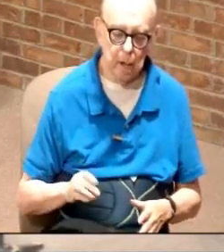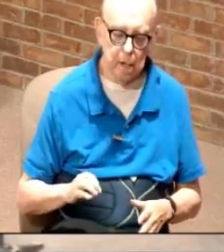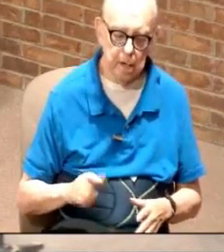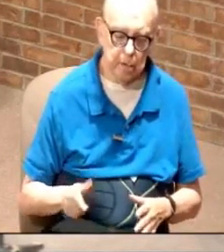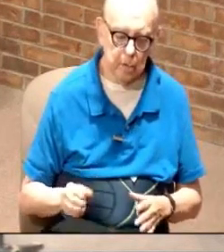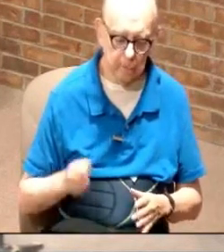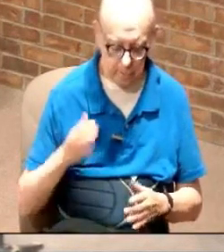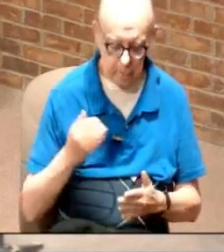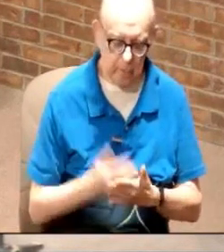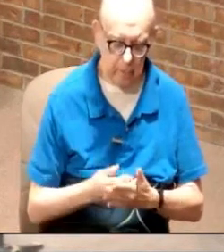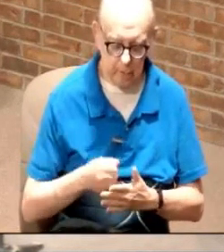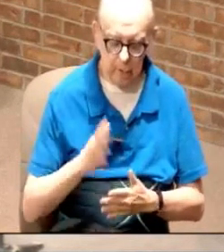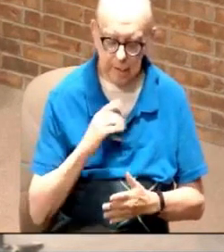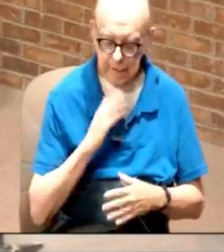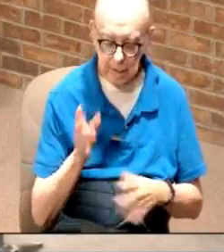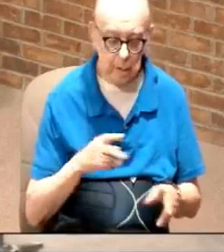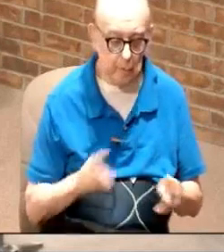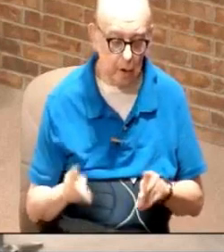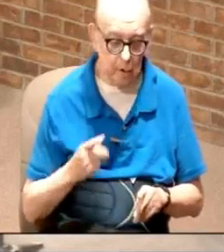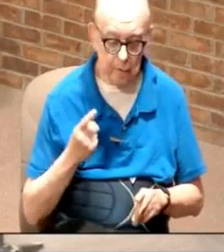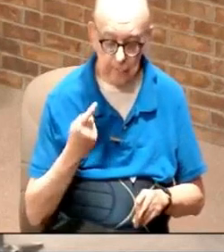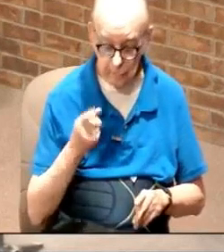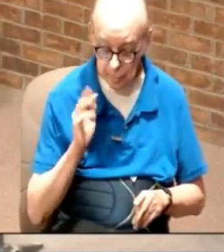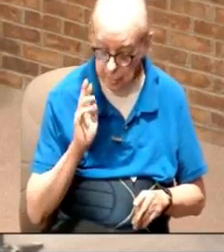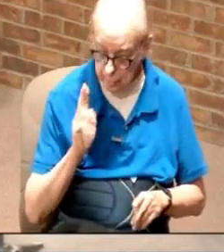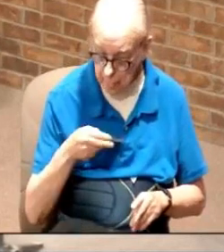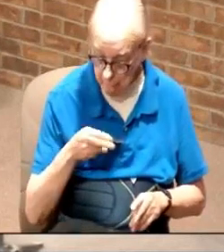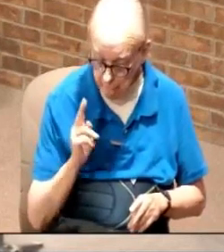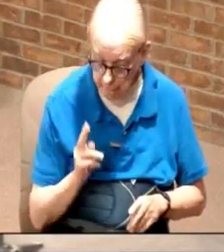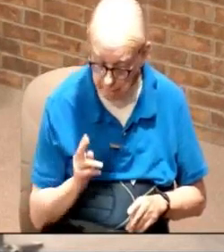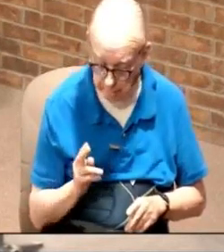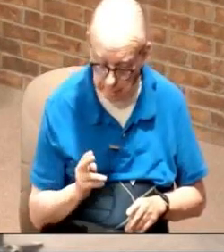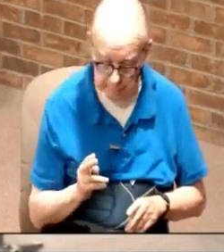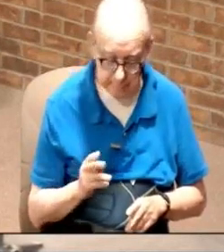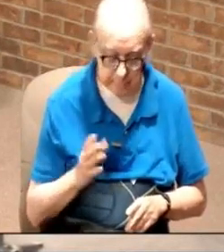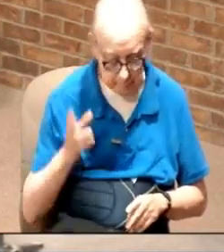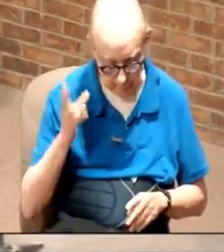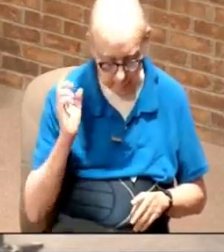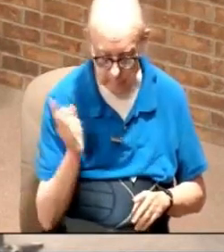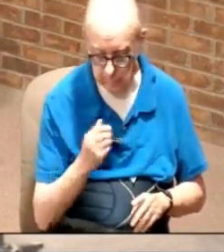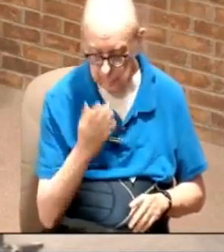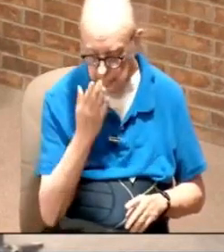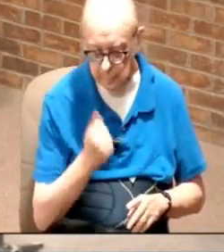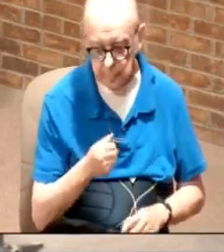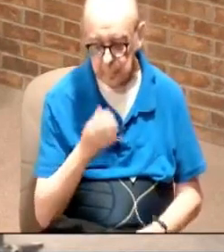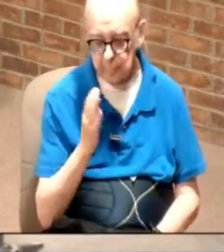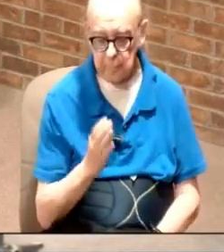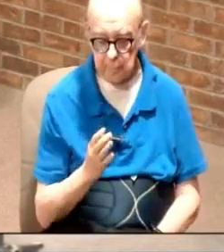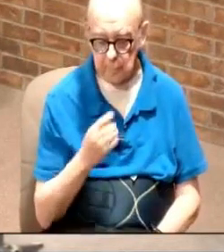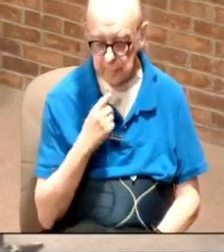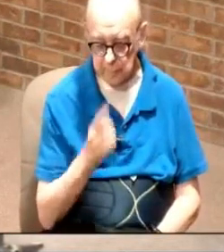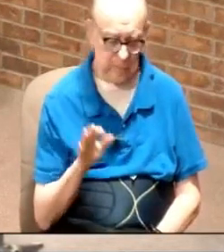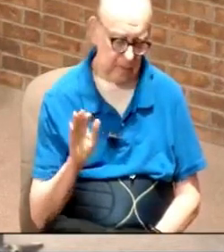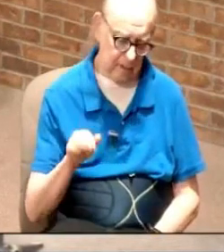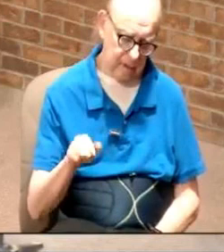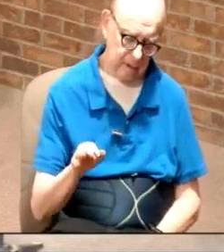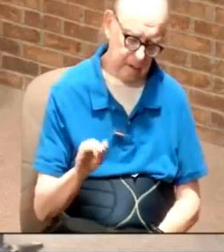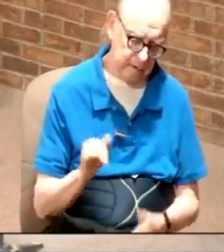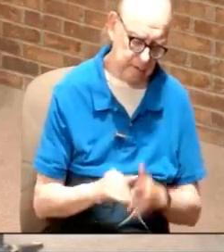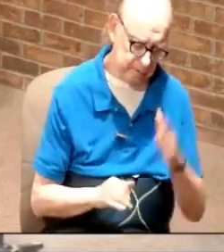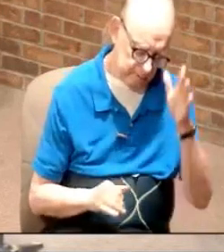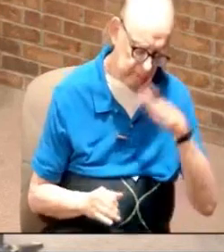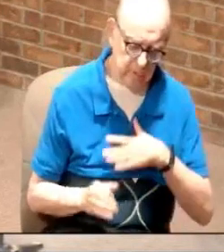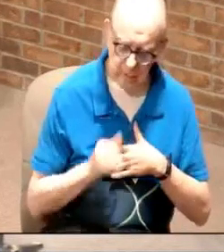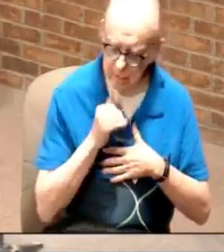Because God's throwing a party in your honor. And when Satan comes before God to say, Hey, this